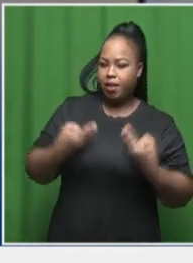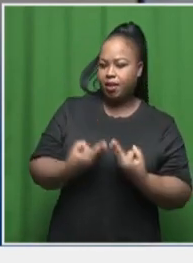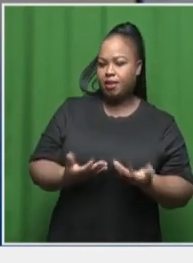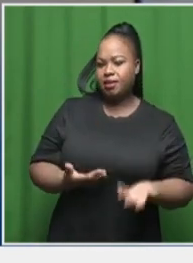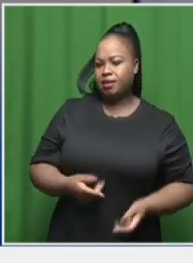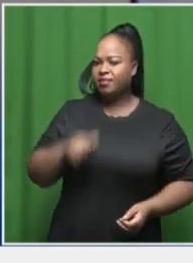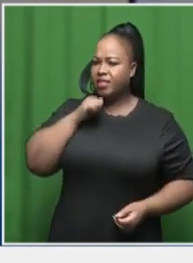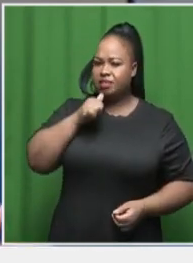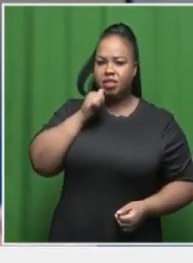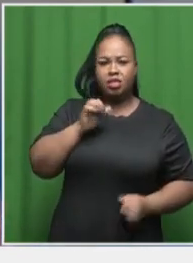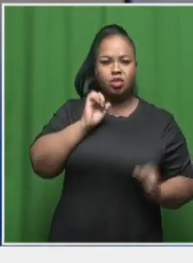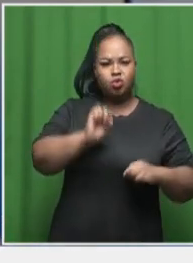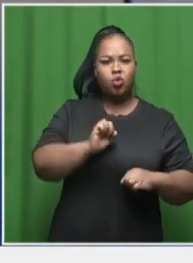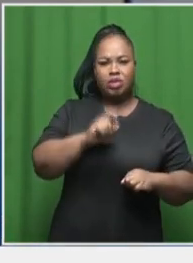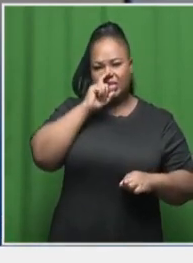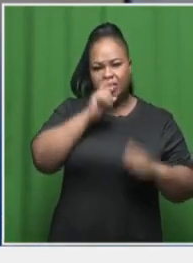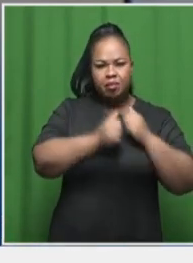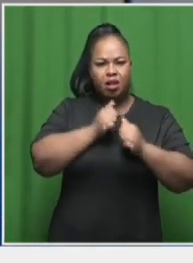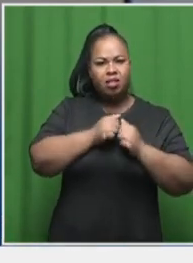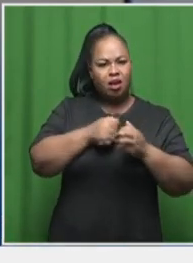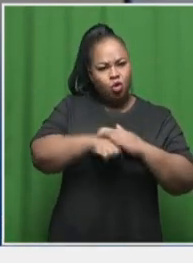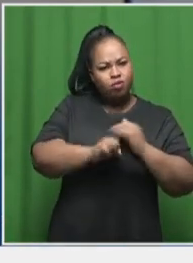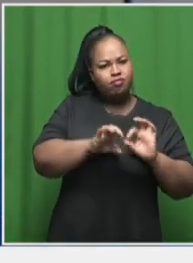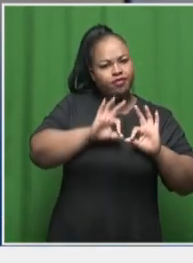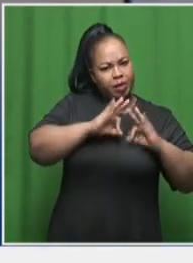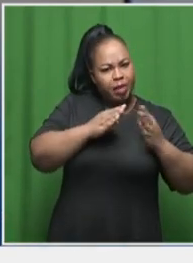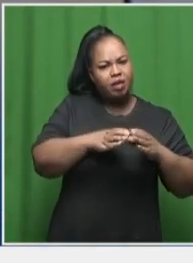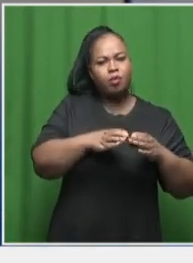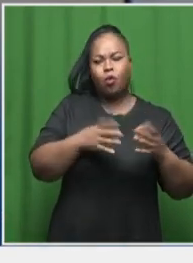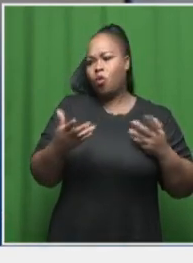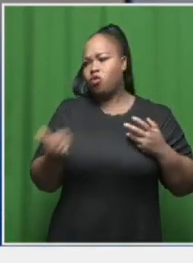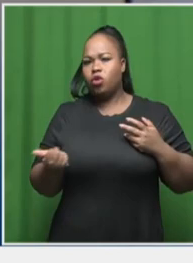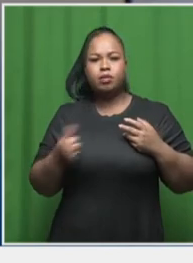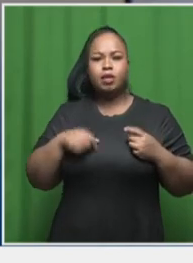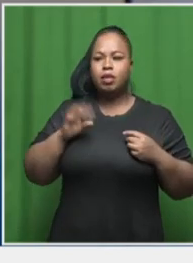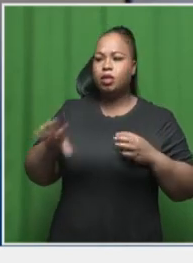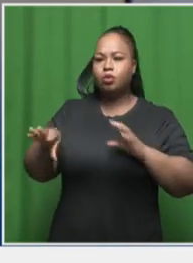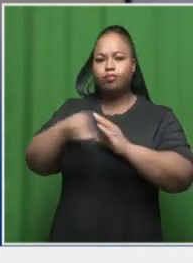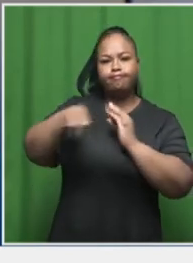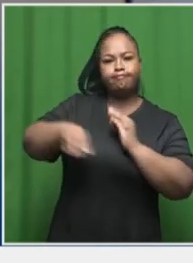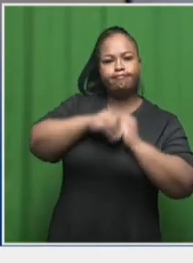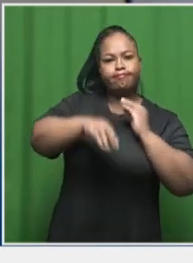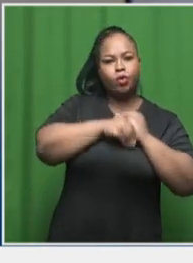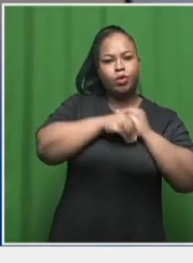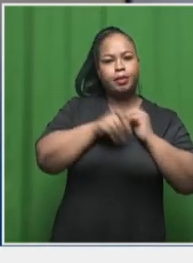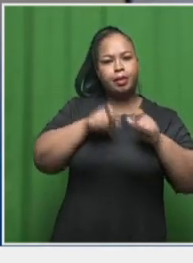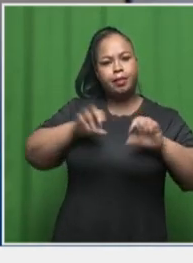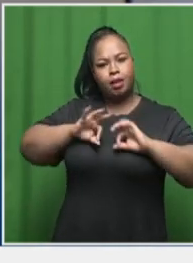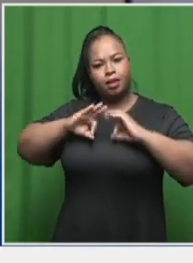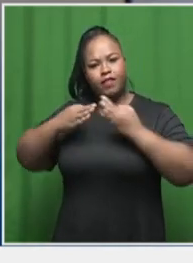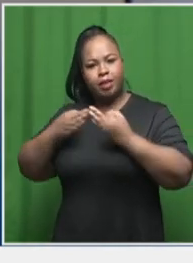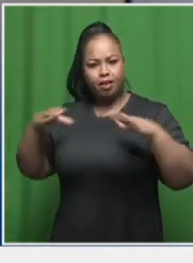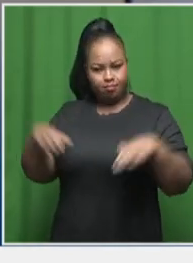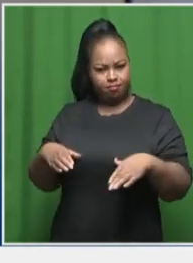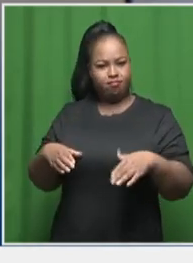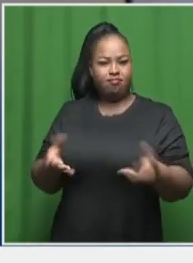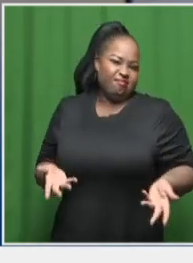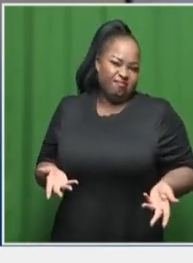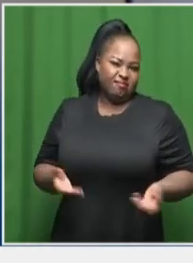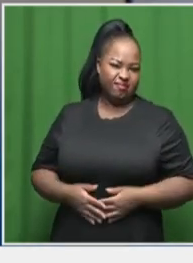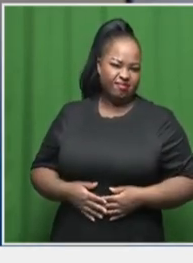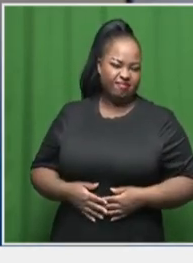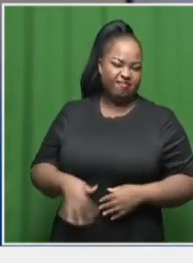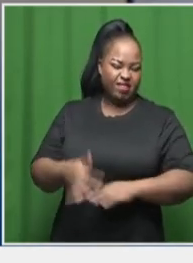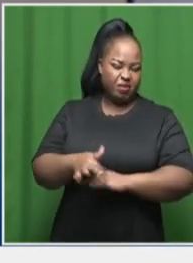whether it's your blood family or not, but you go about life, adopting people and you adopt family, you know,